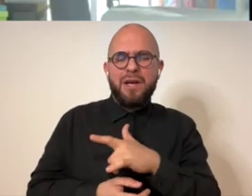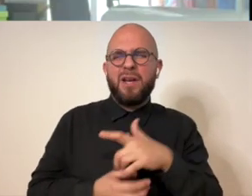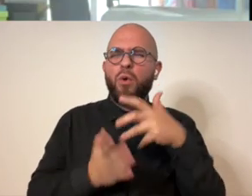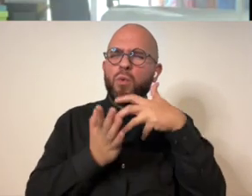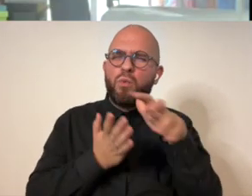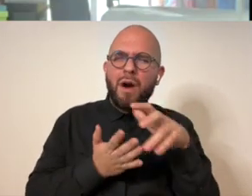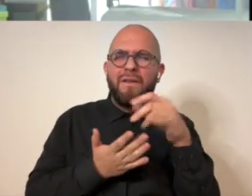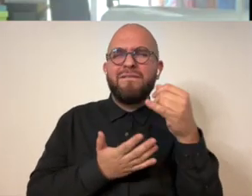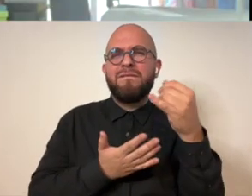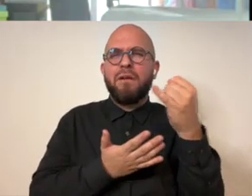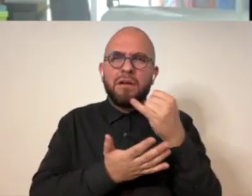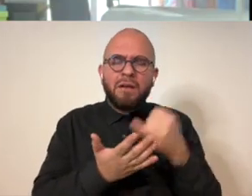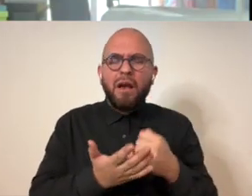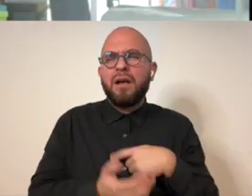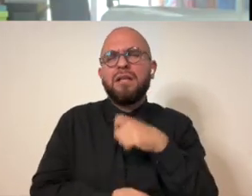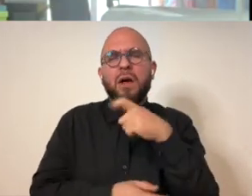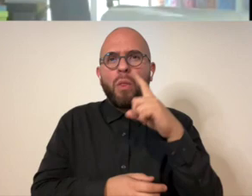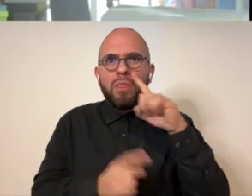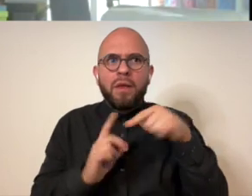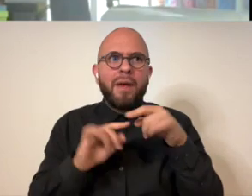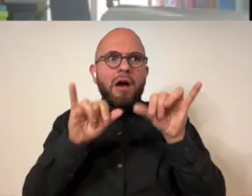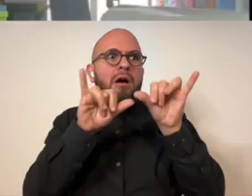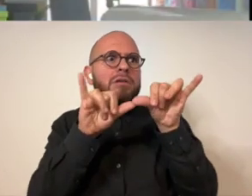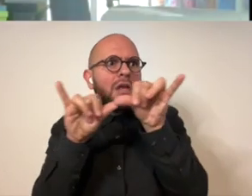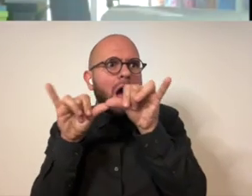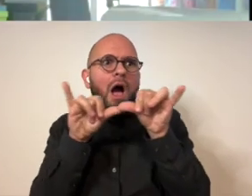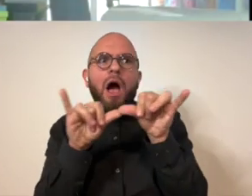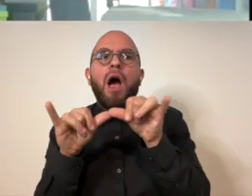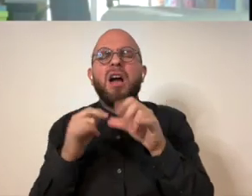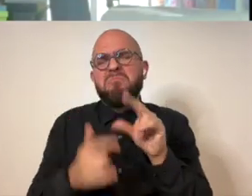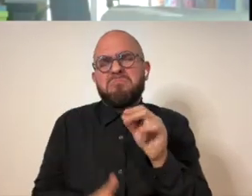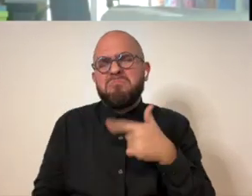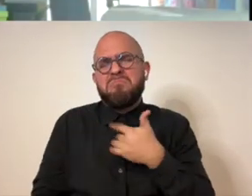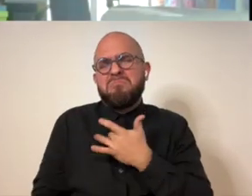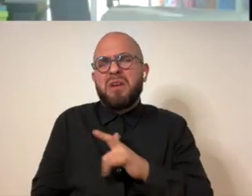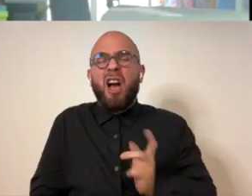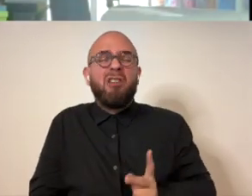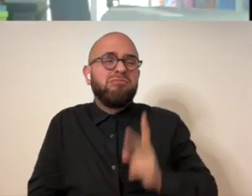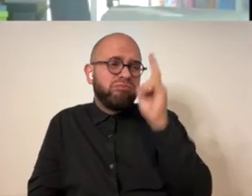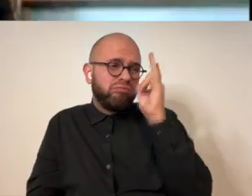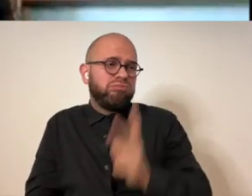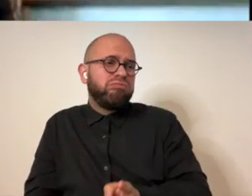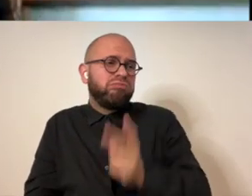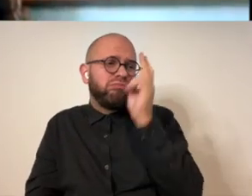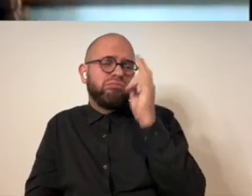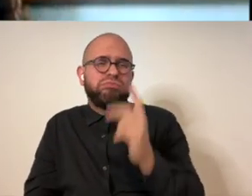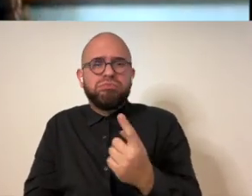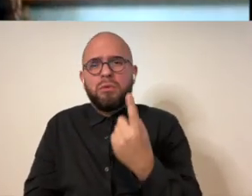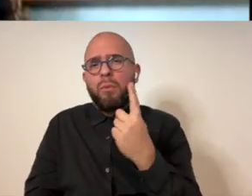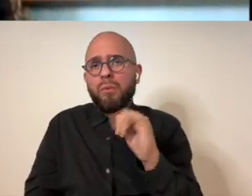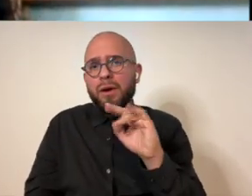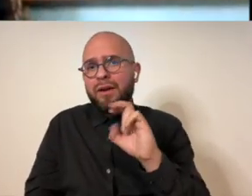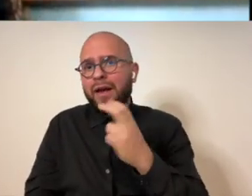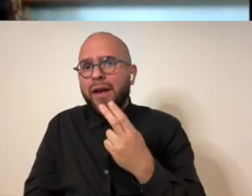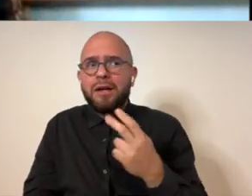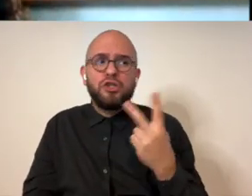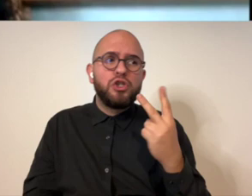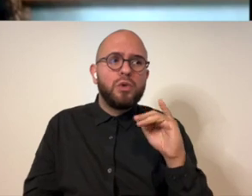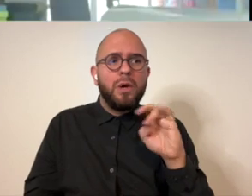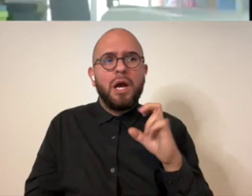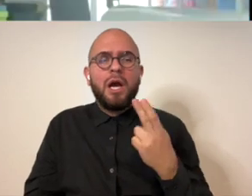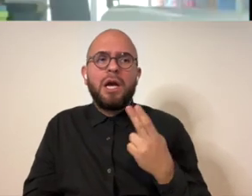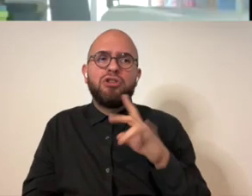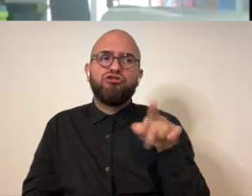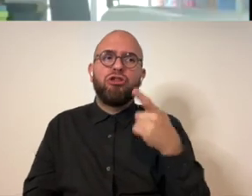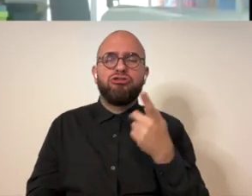a rough sketch but i'm not big on measuring or figuring out what the dimensions are going to be i just cut strips like one or